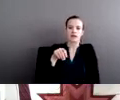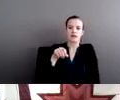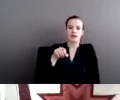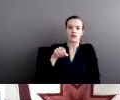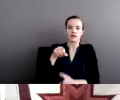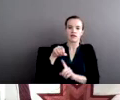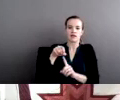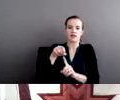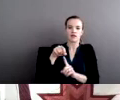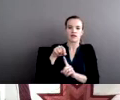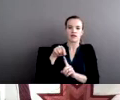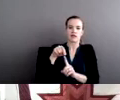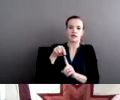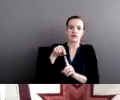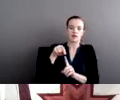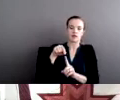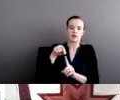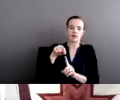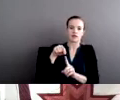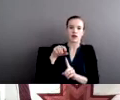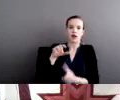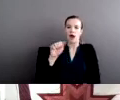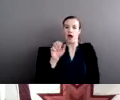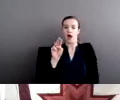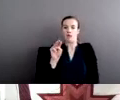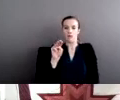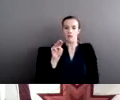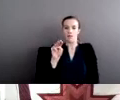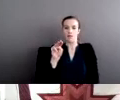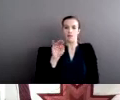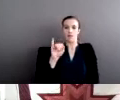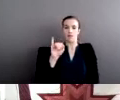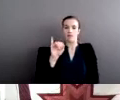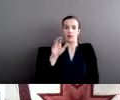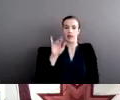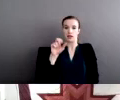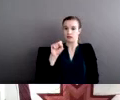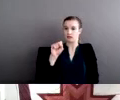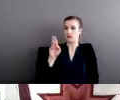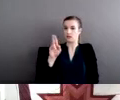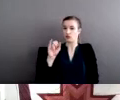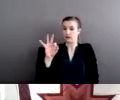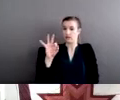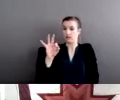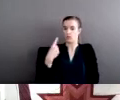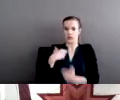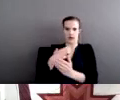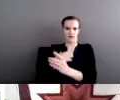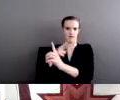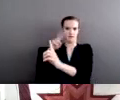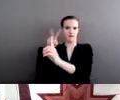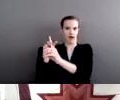we think will help the court make its decision. So we filed a brief on behalf of the National Indigenous